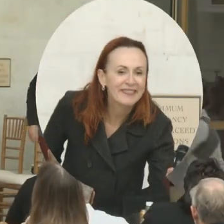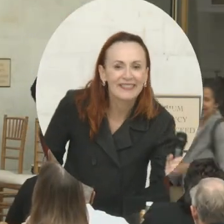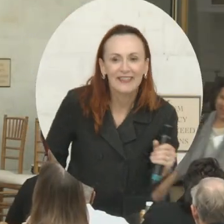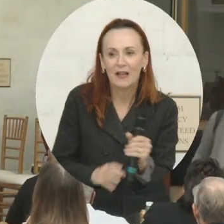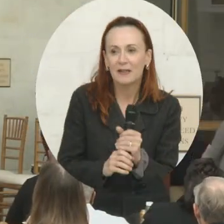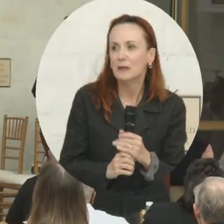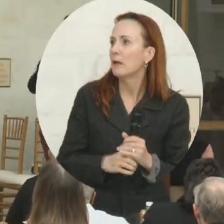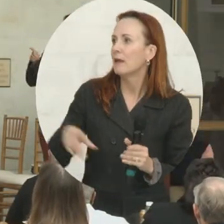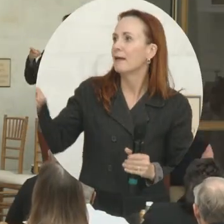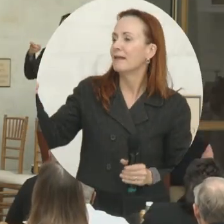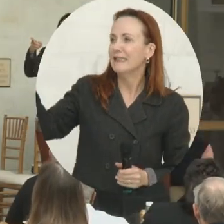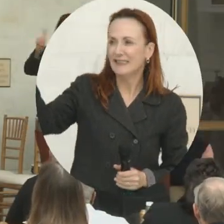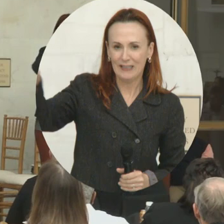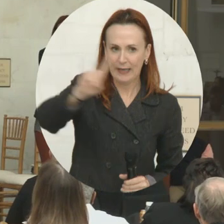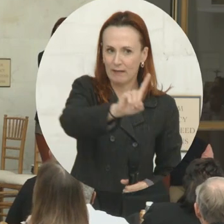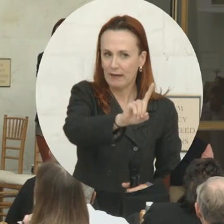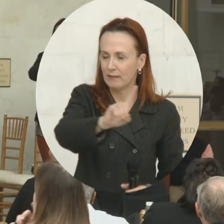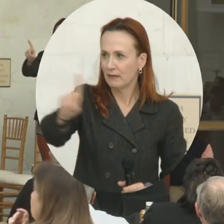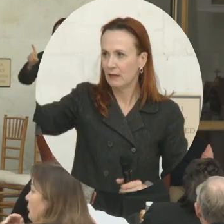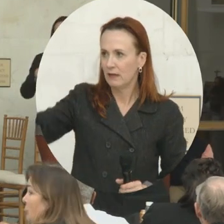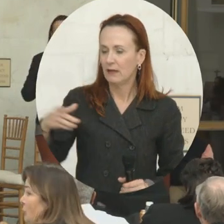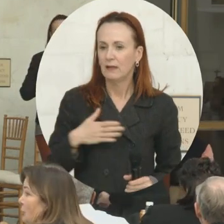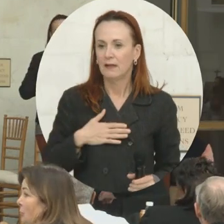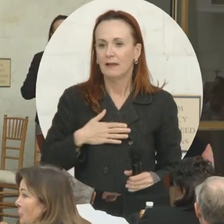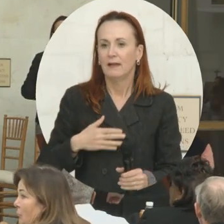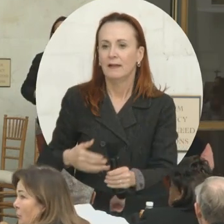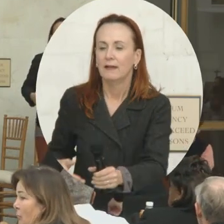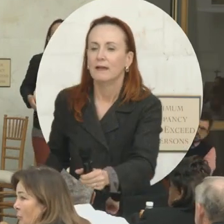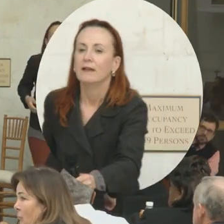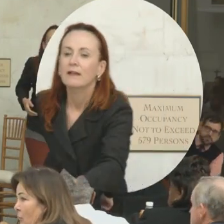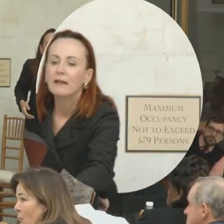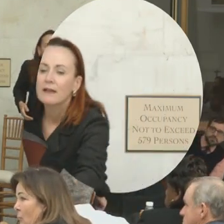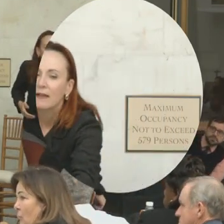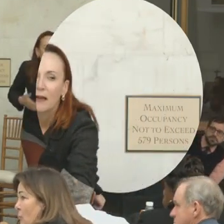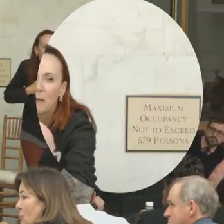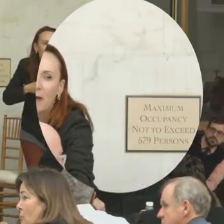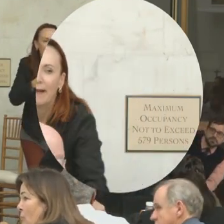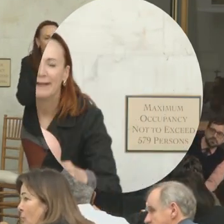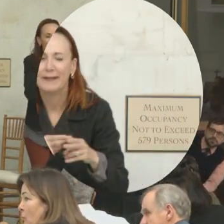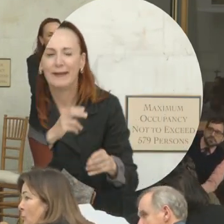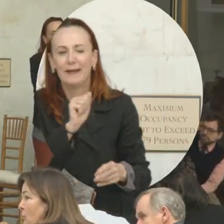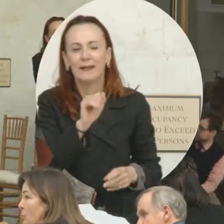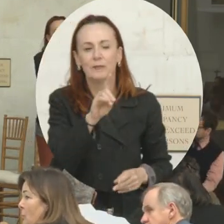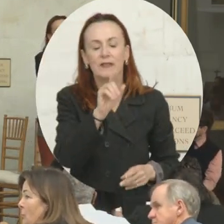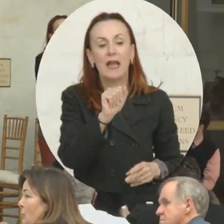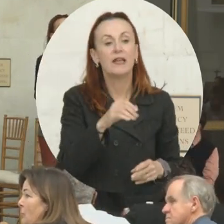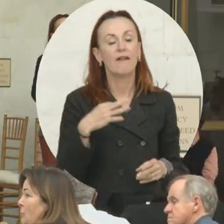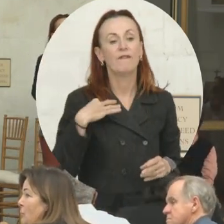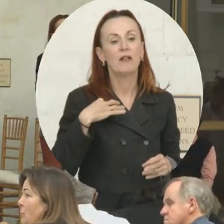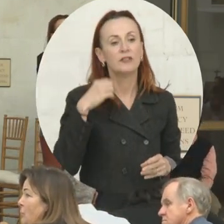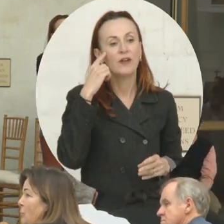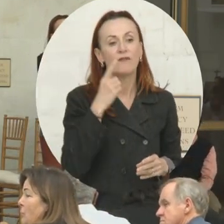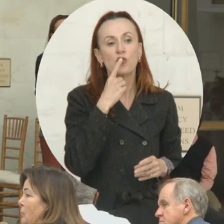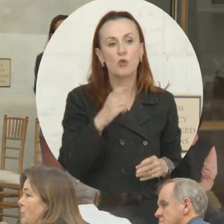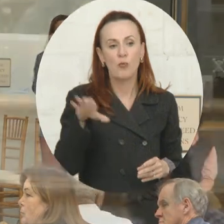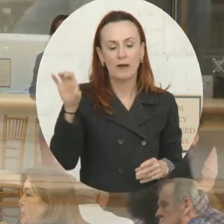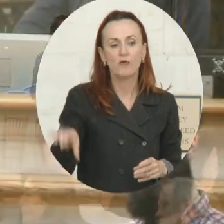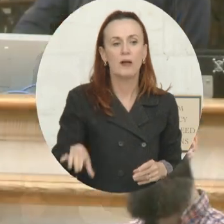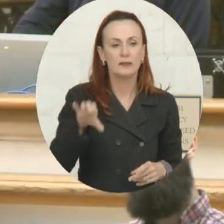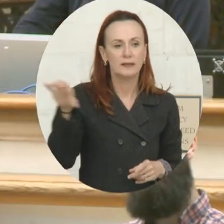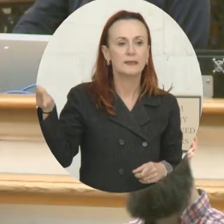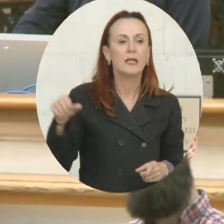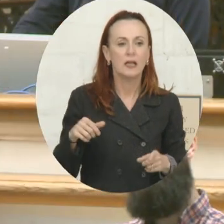Well, my name's Ada, and I volunteer for Red Cross. What's very interesting is we need a platform like this.